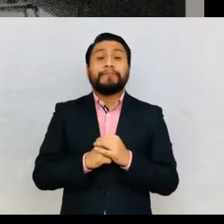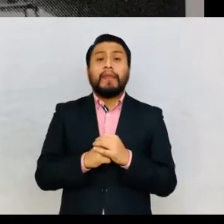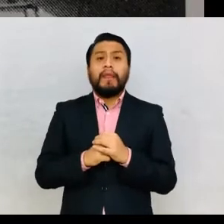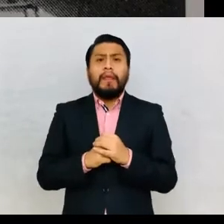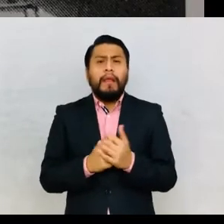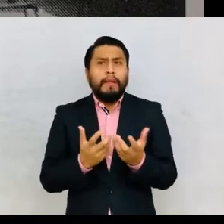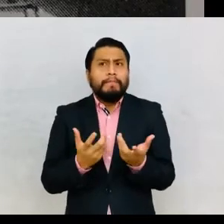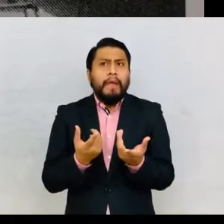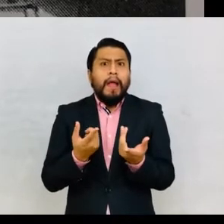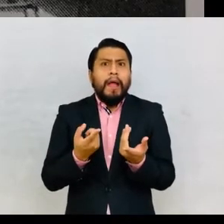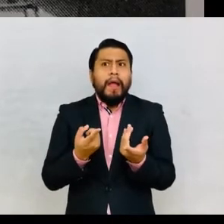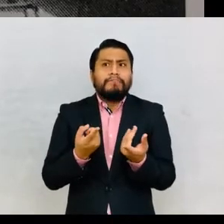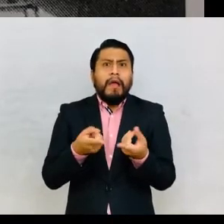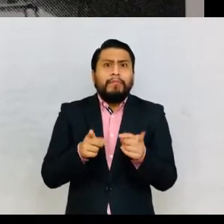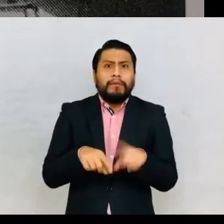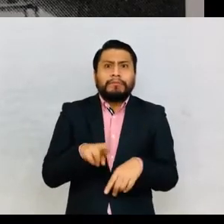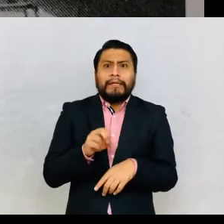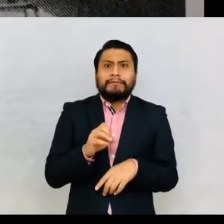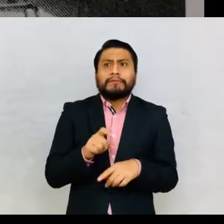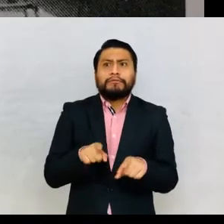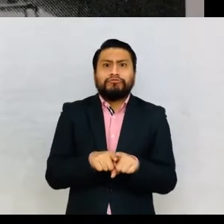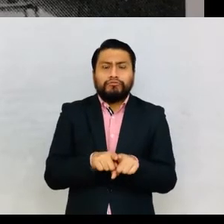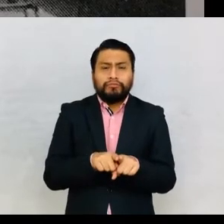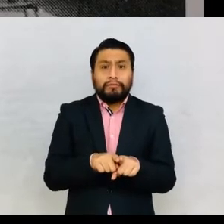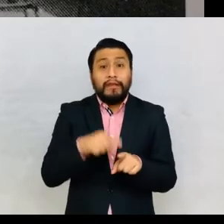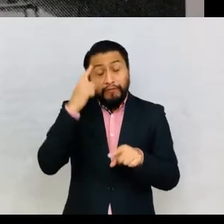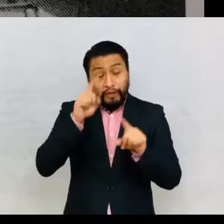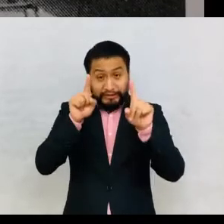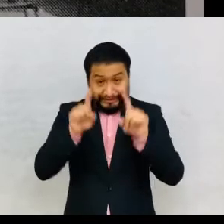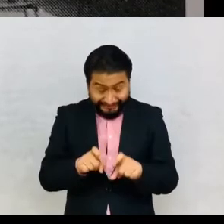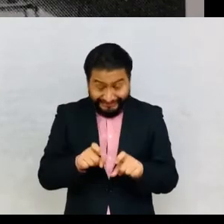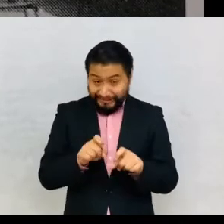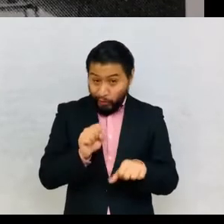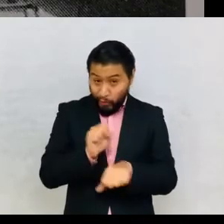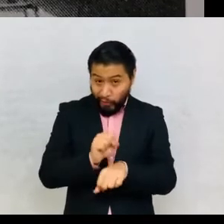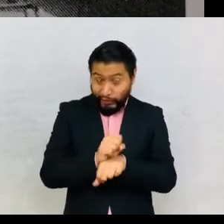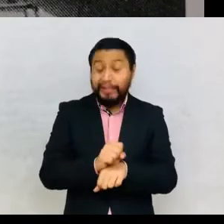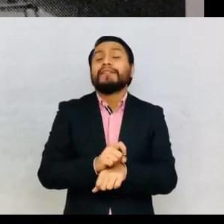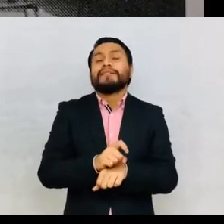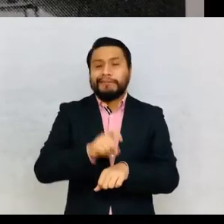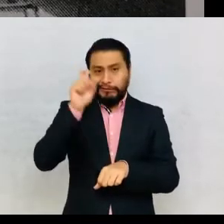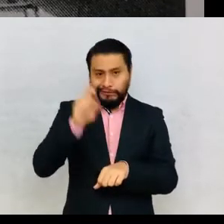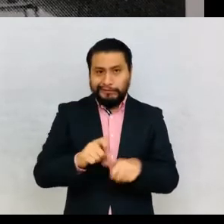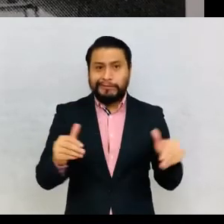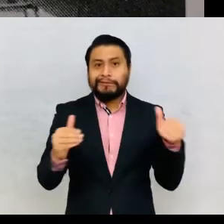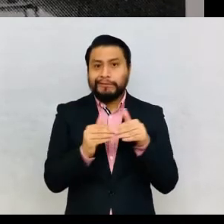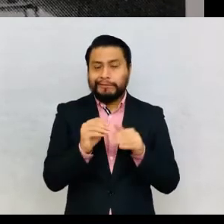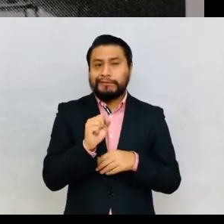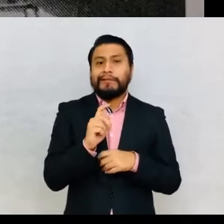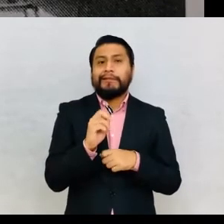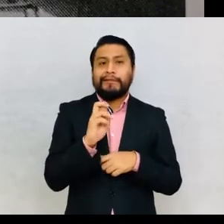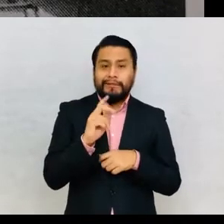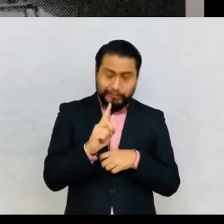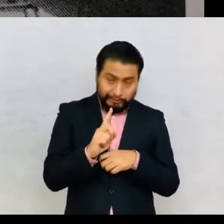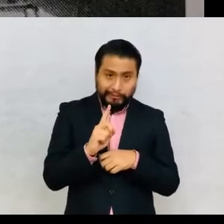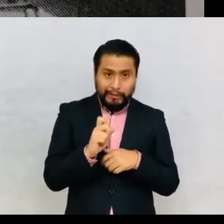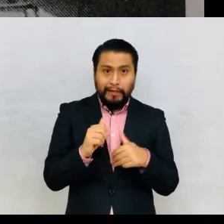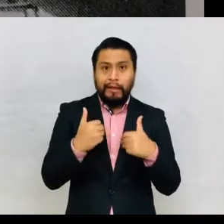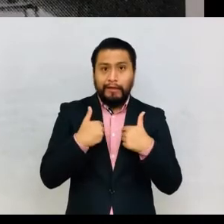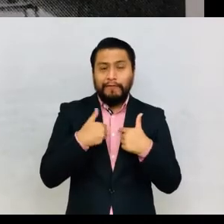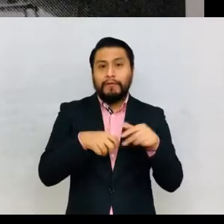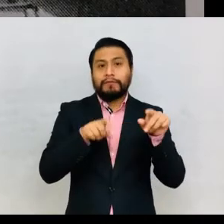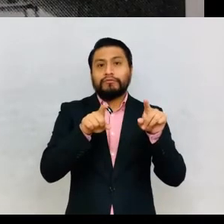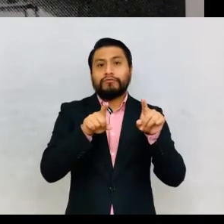And what about race, too? Well, to function, tests require standardizations and at the same time produce standardized